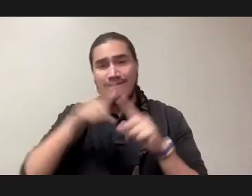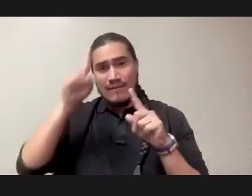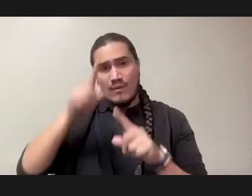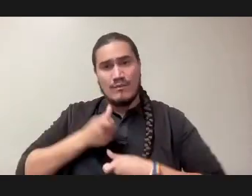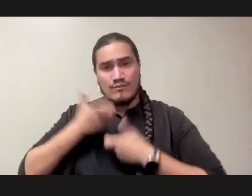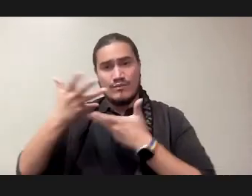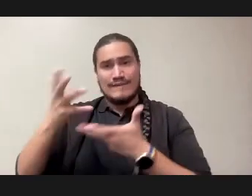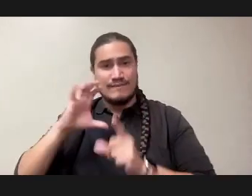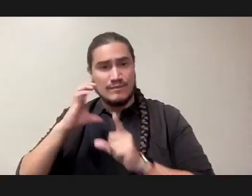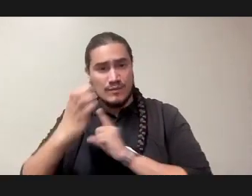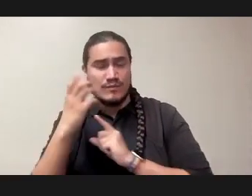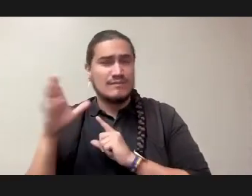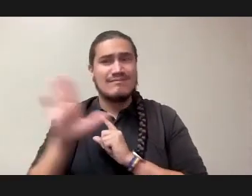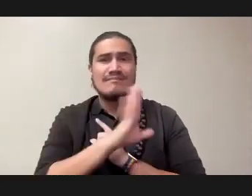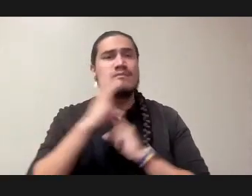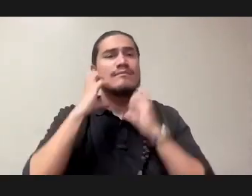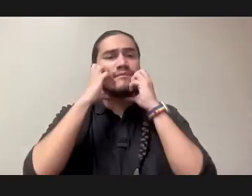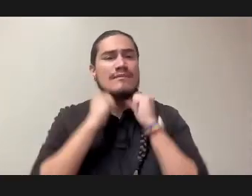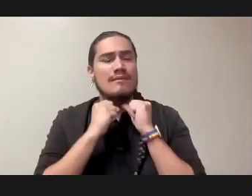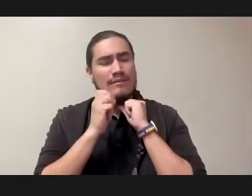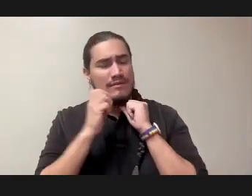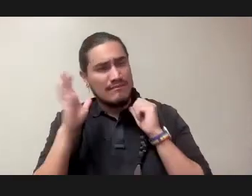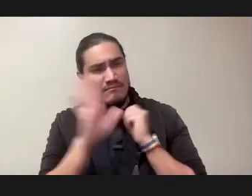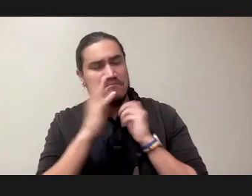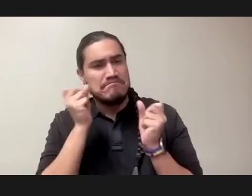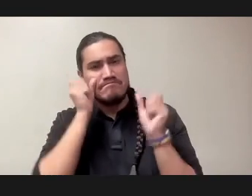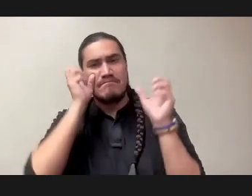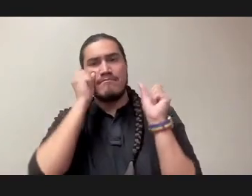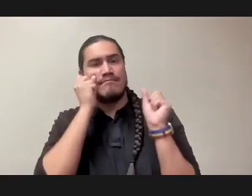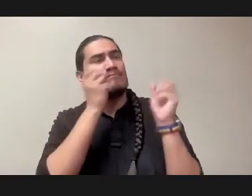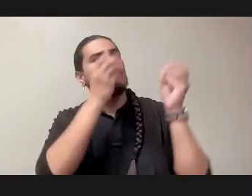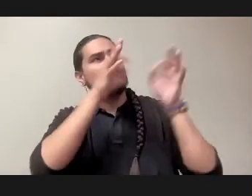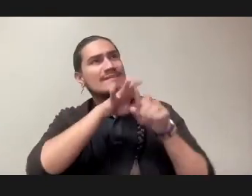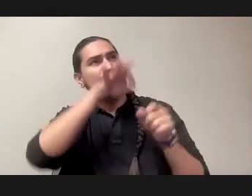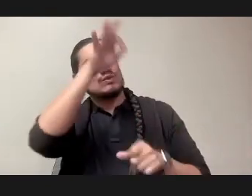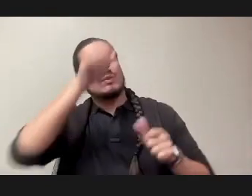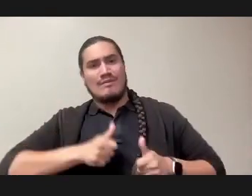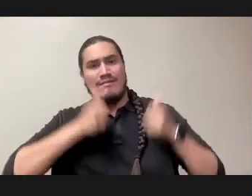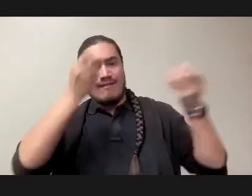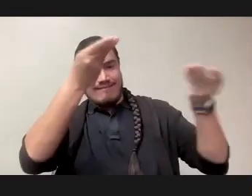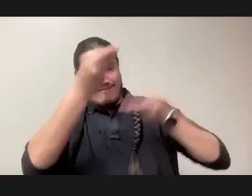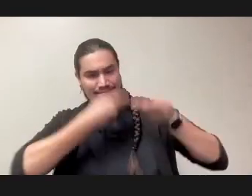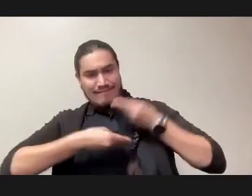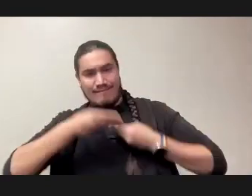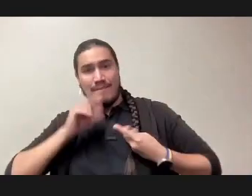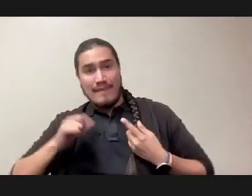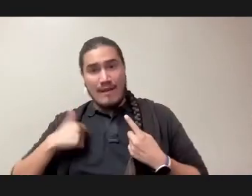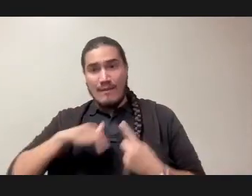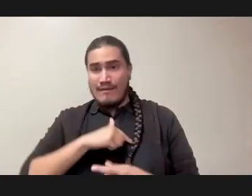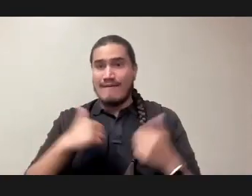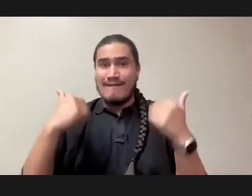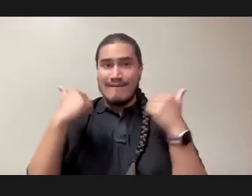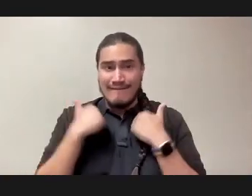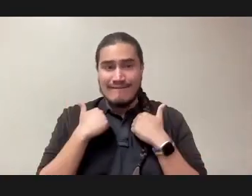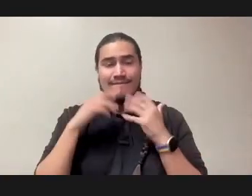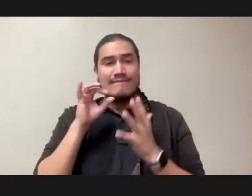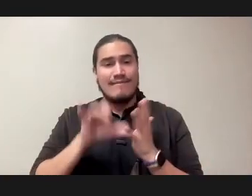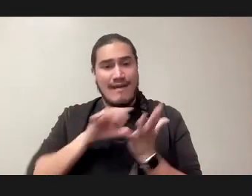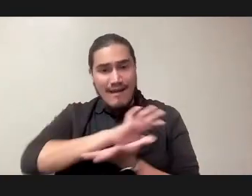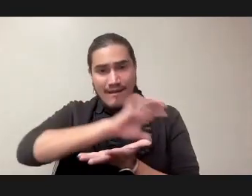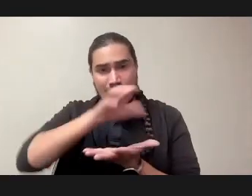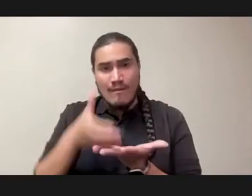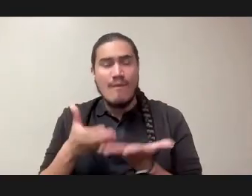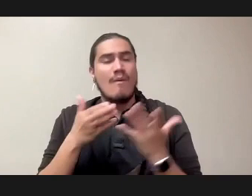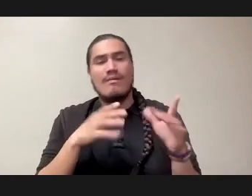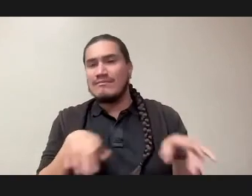in sacred and profane realms are seen in spiritual life worlds and in a depth to something as quotidian as rock and